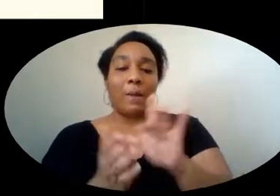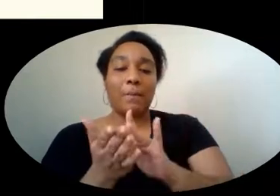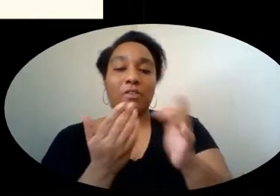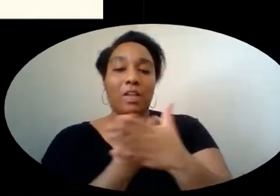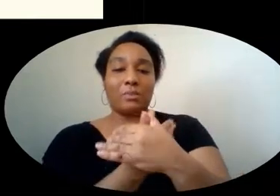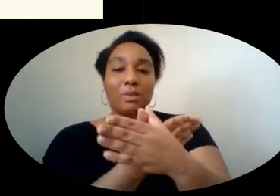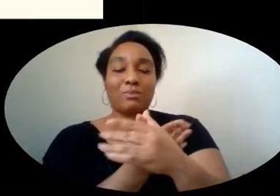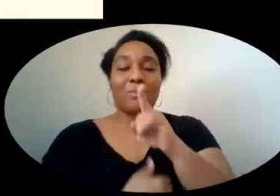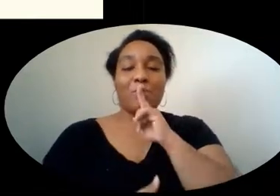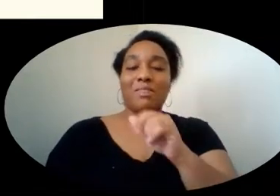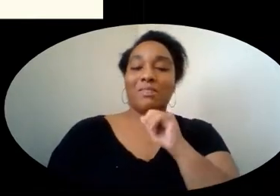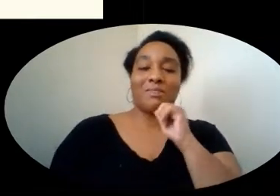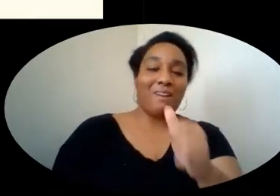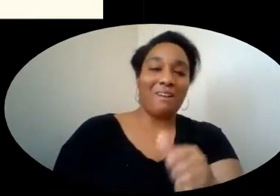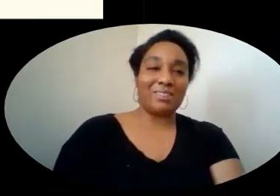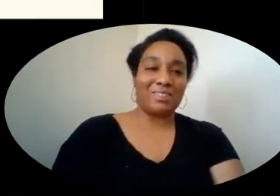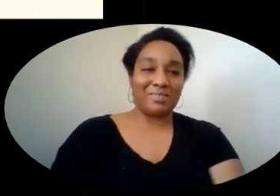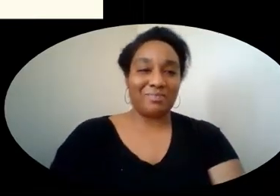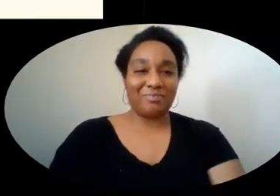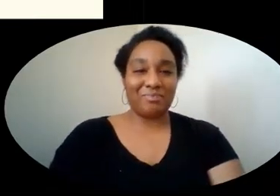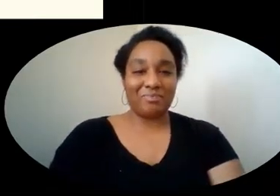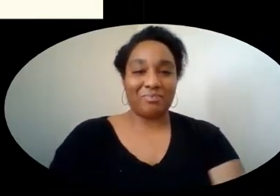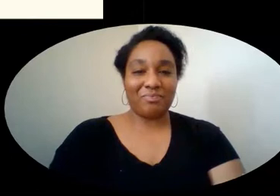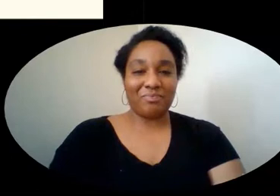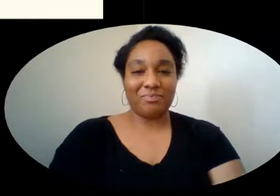butterflies, even though they're not.